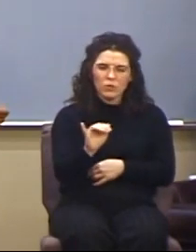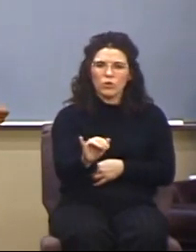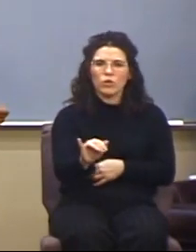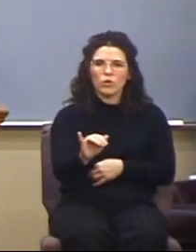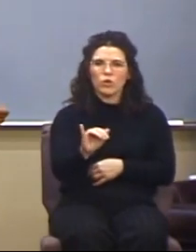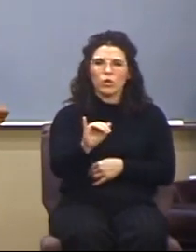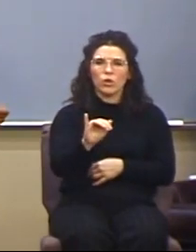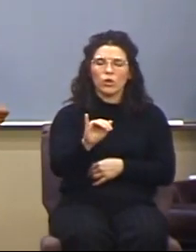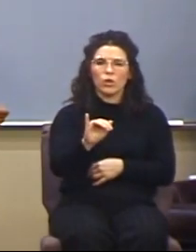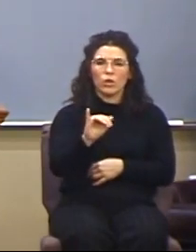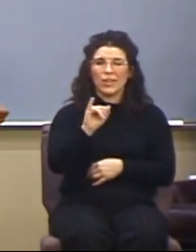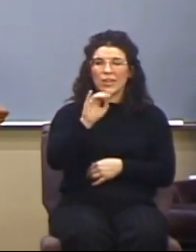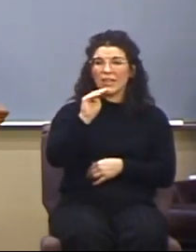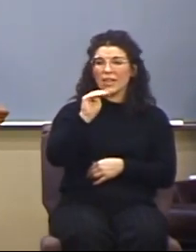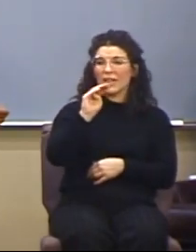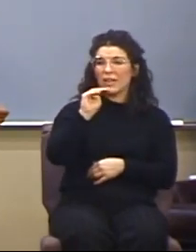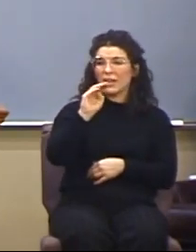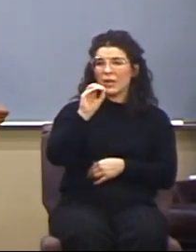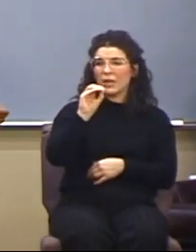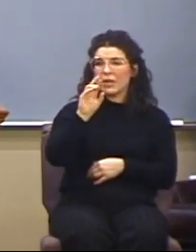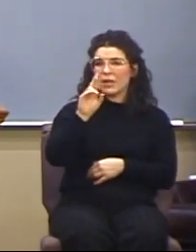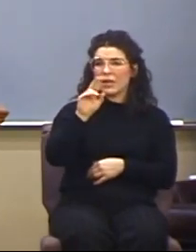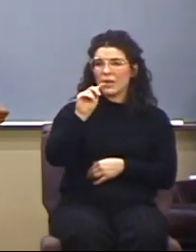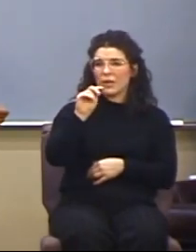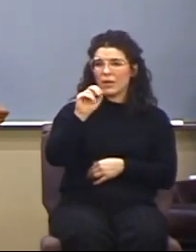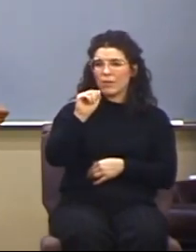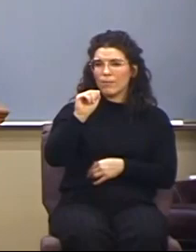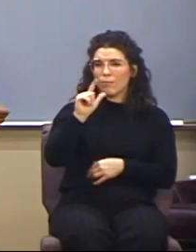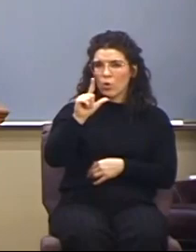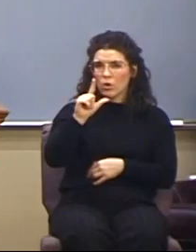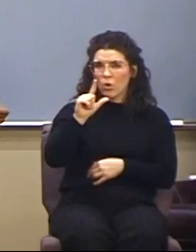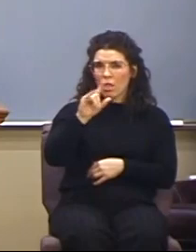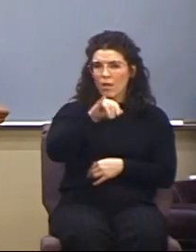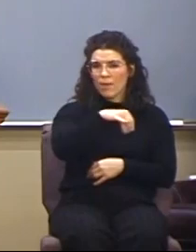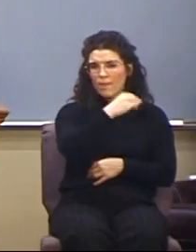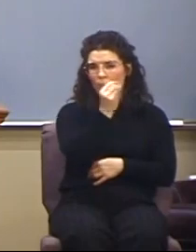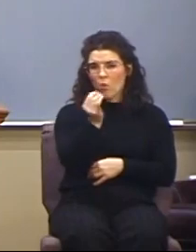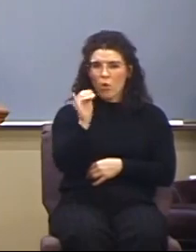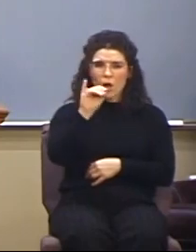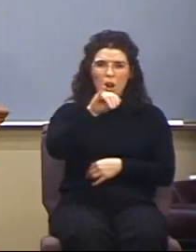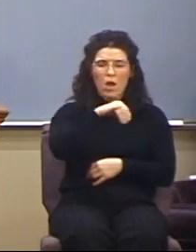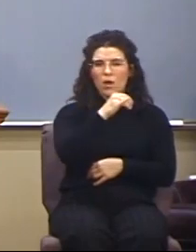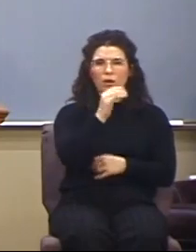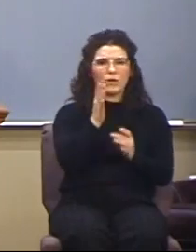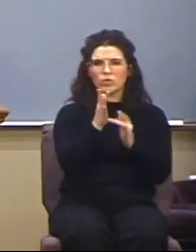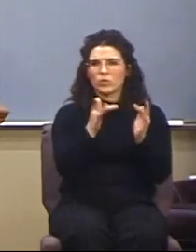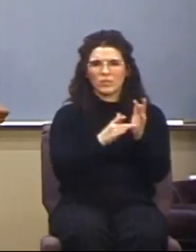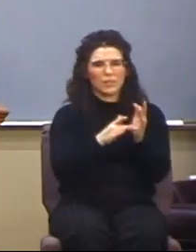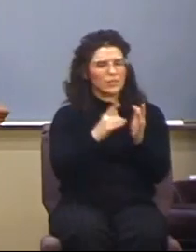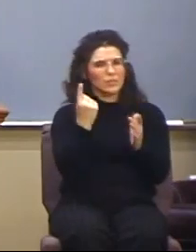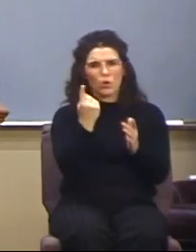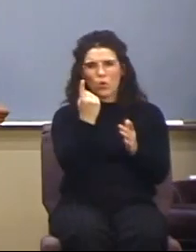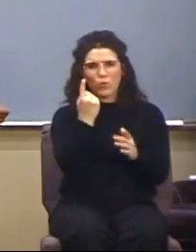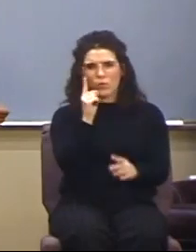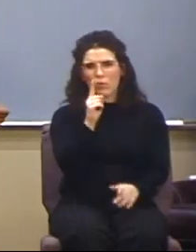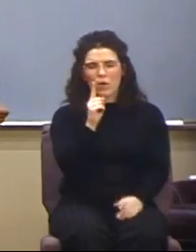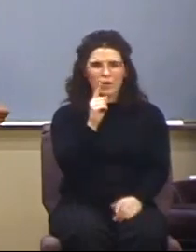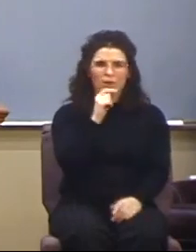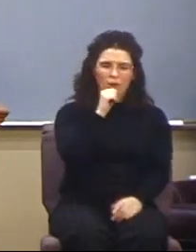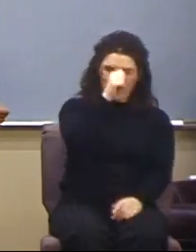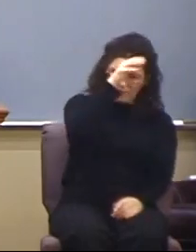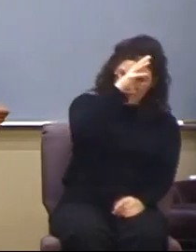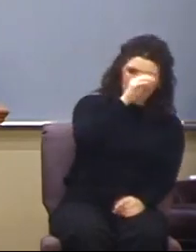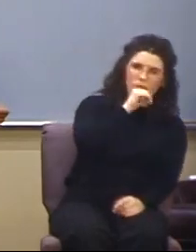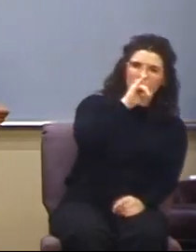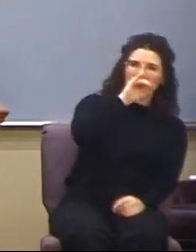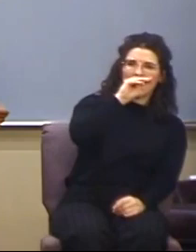Jesus is the only one who is immortal. Obviously, the father isn't immortal because